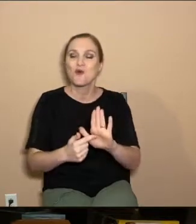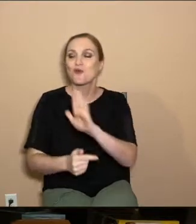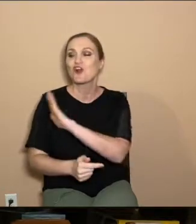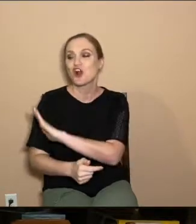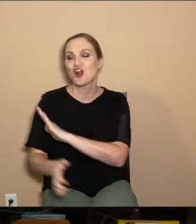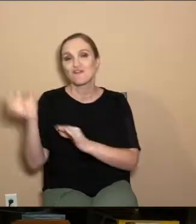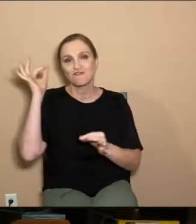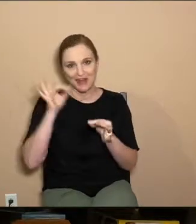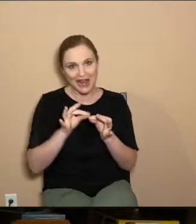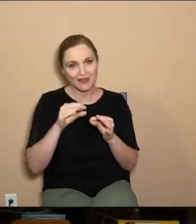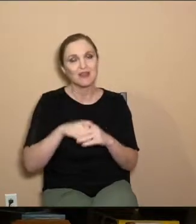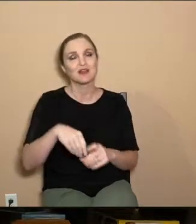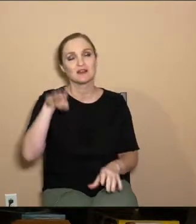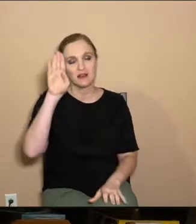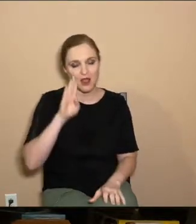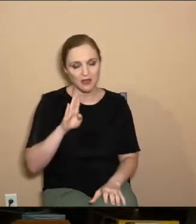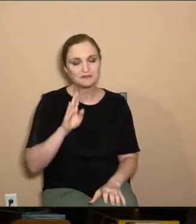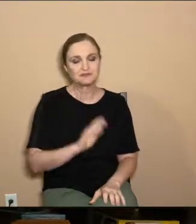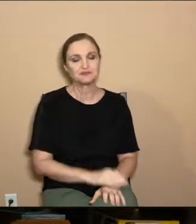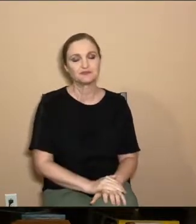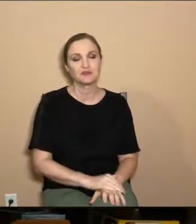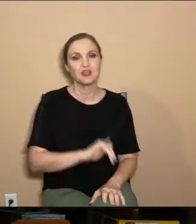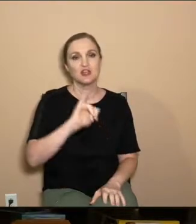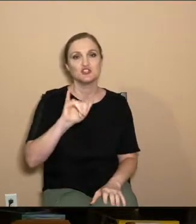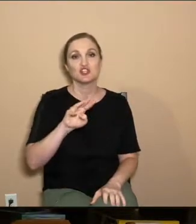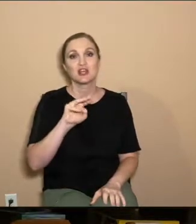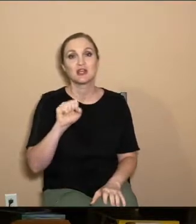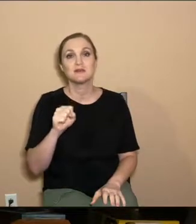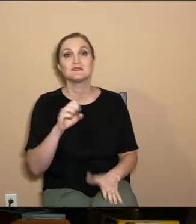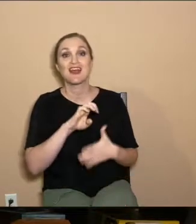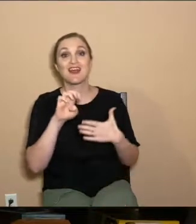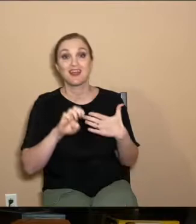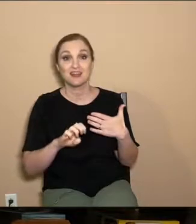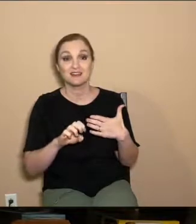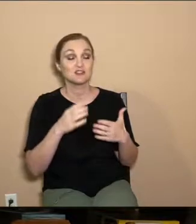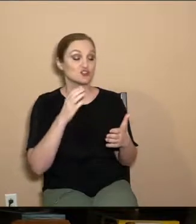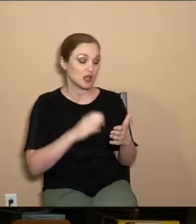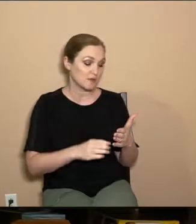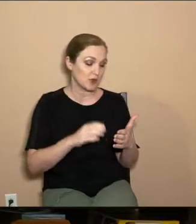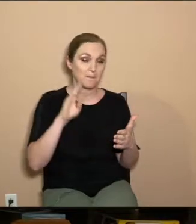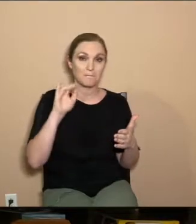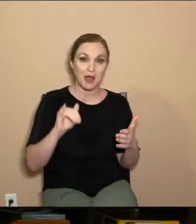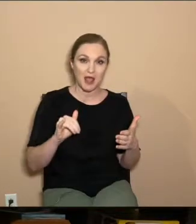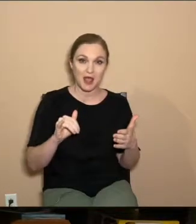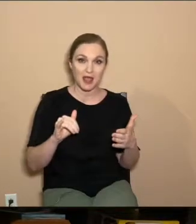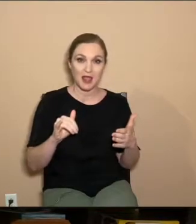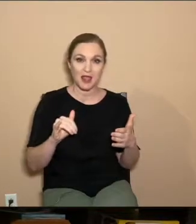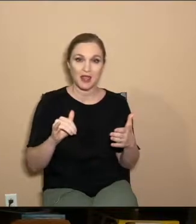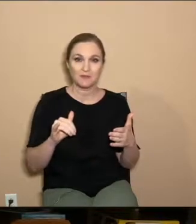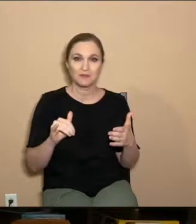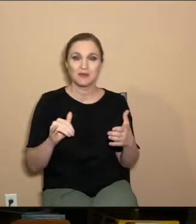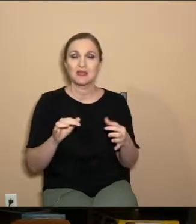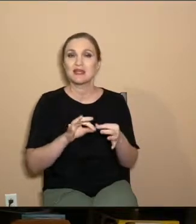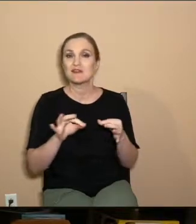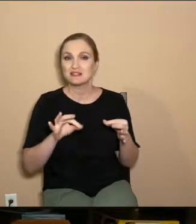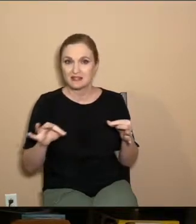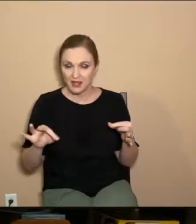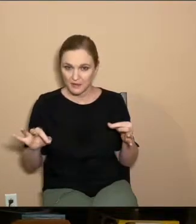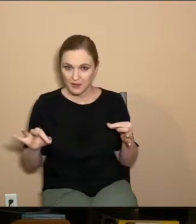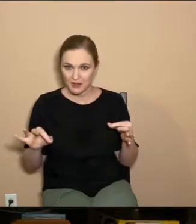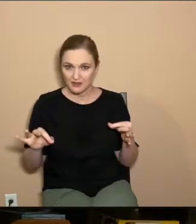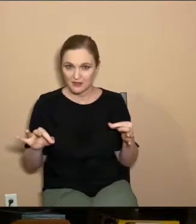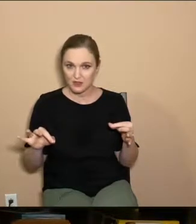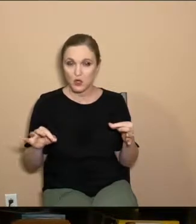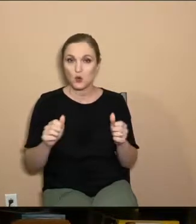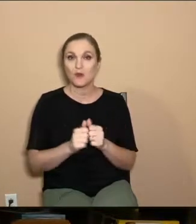faith in God. And so James ends this chapter by kind of giving a general statement back to this concept